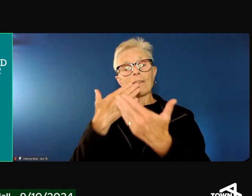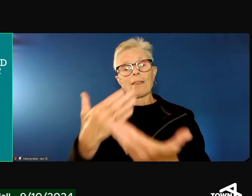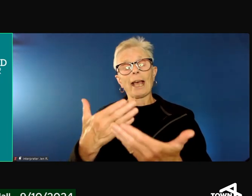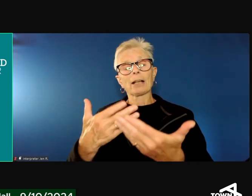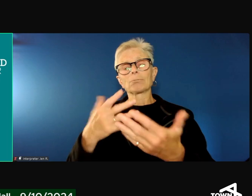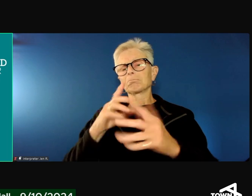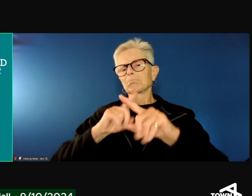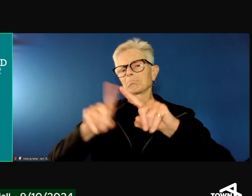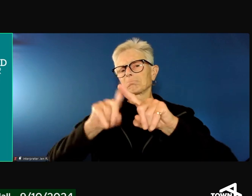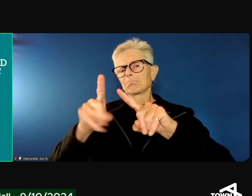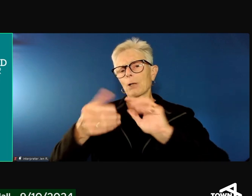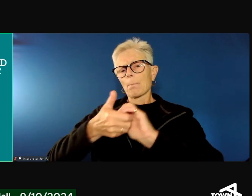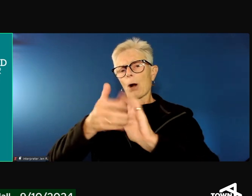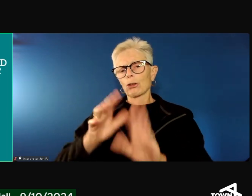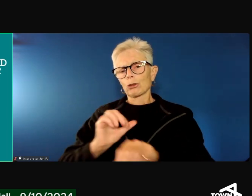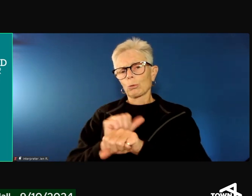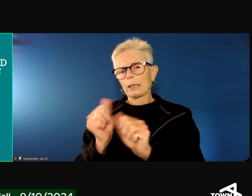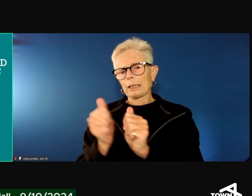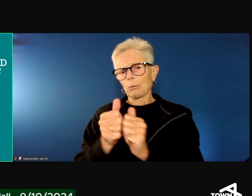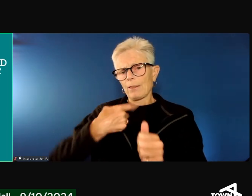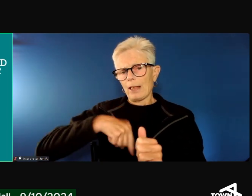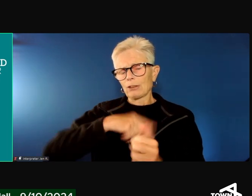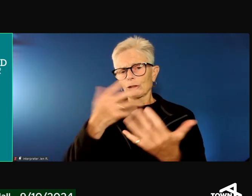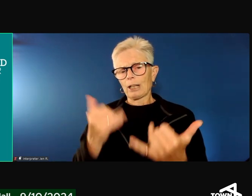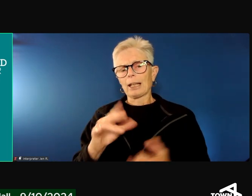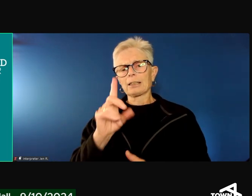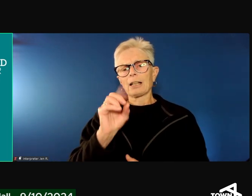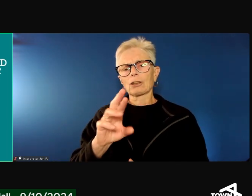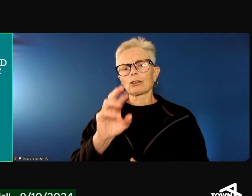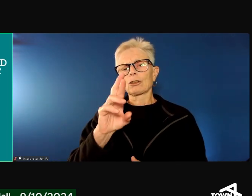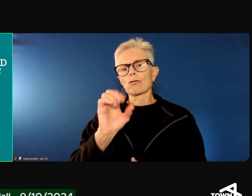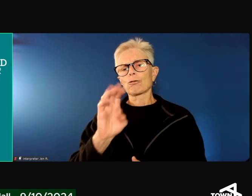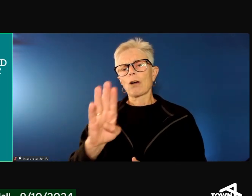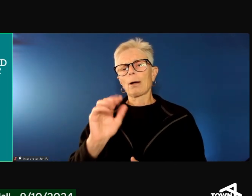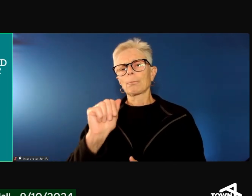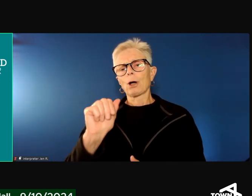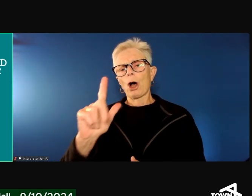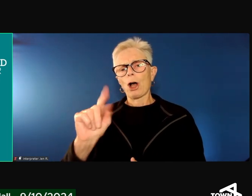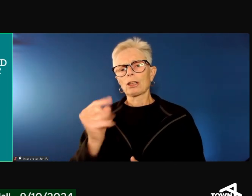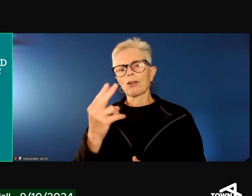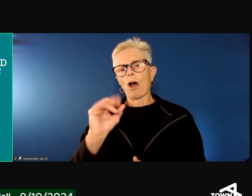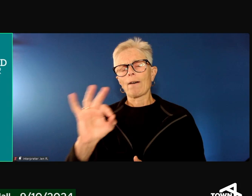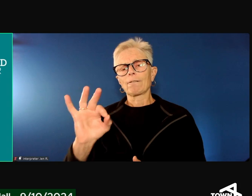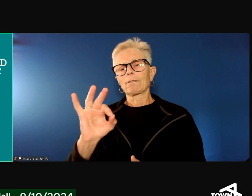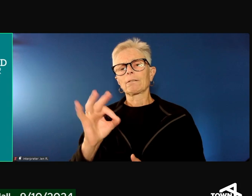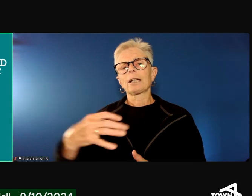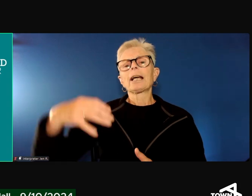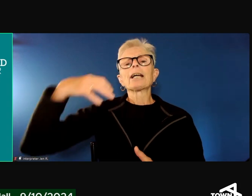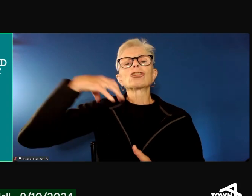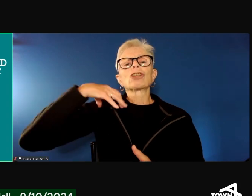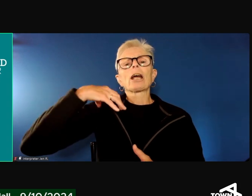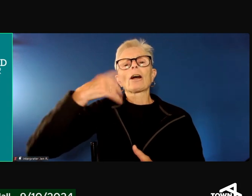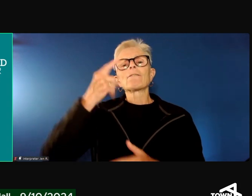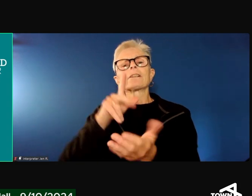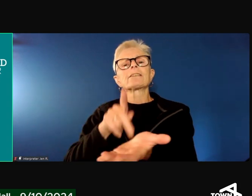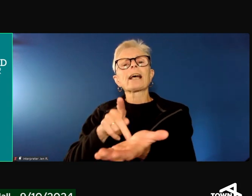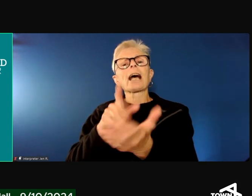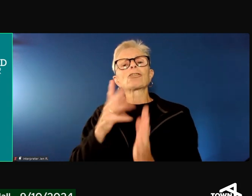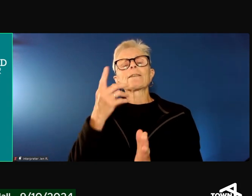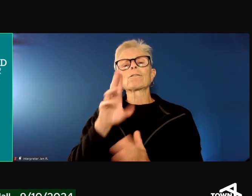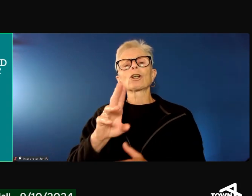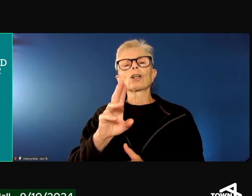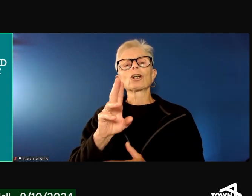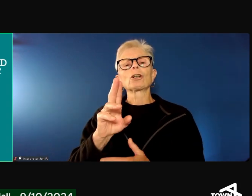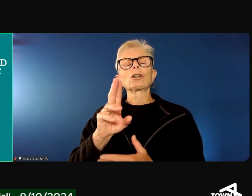here with us today. Dr. Rob Altoff, Chair of Psychiatry at the University of